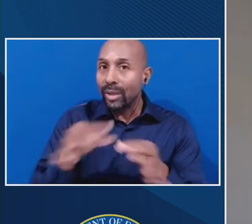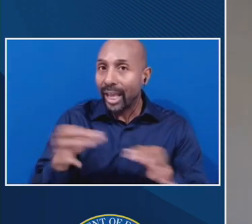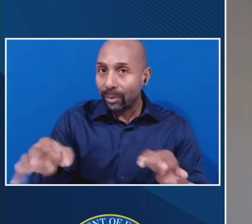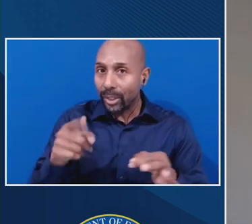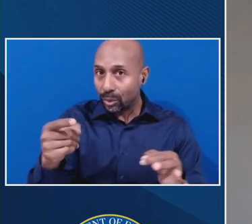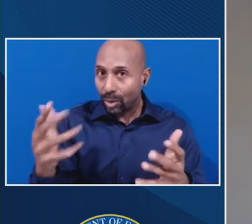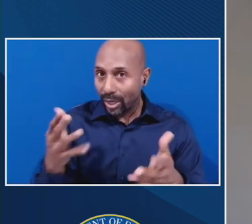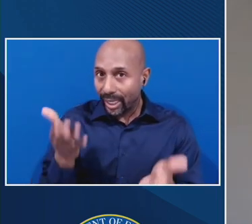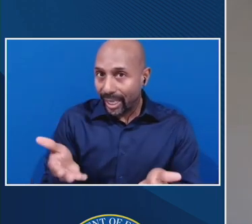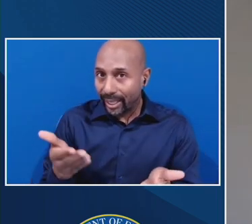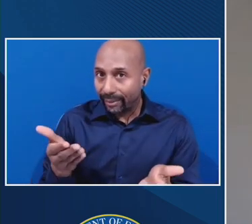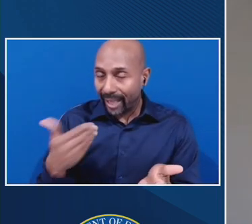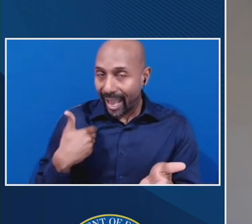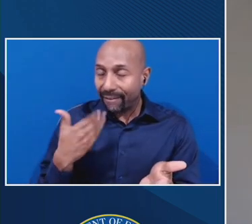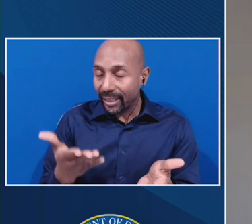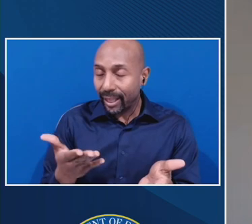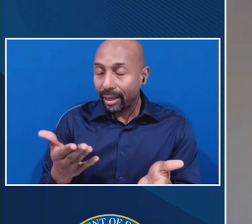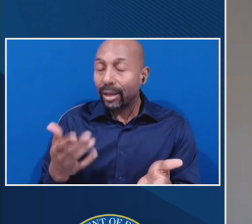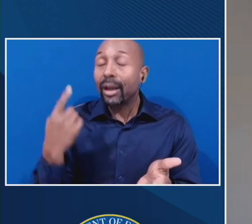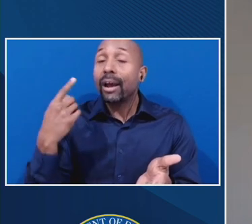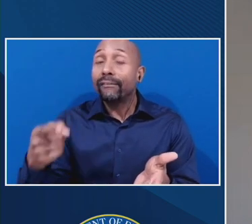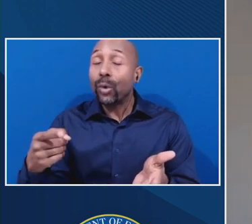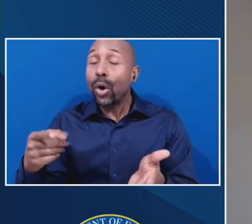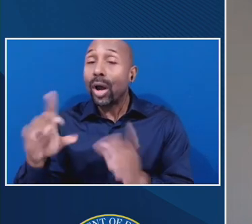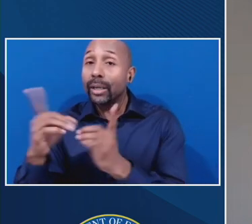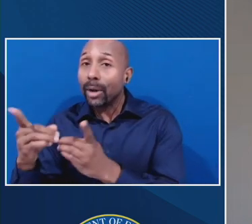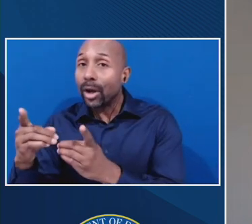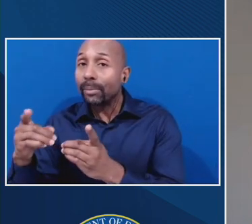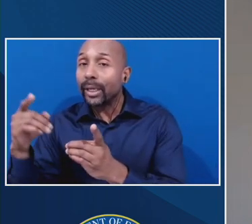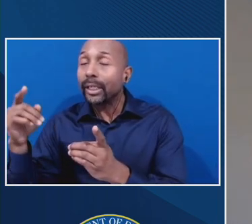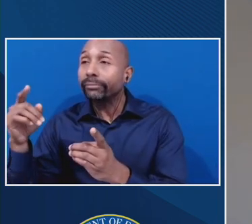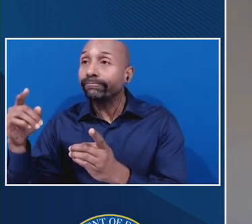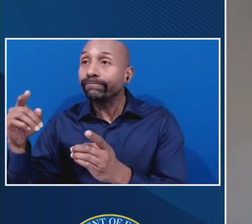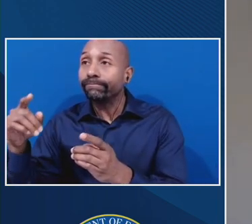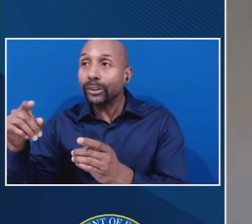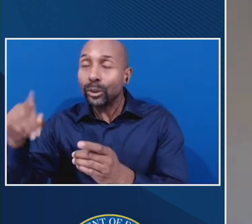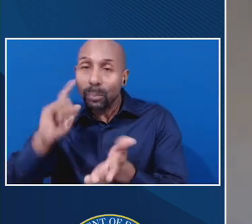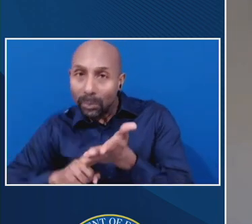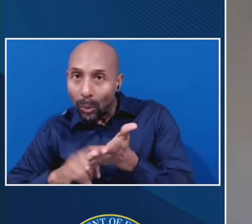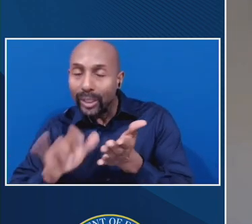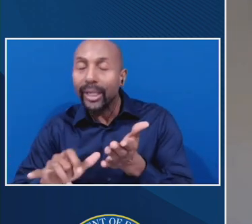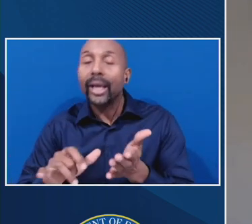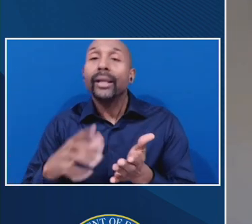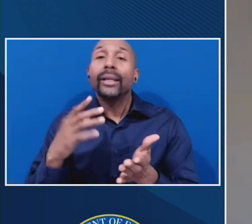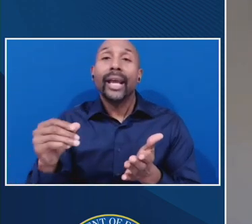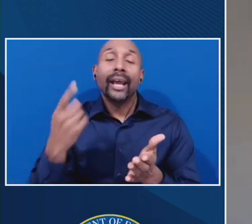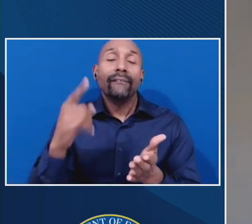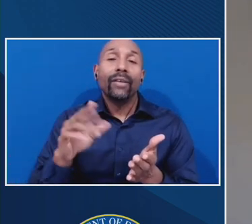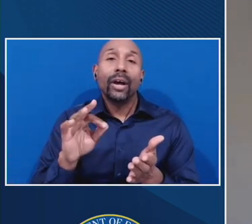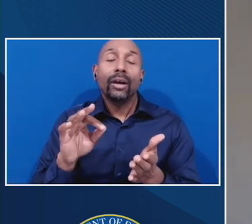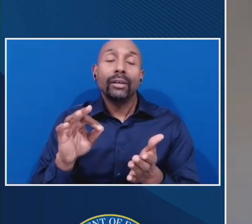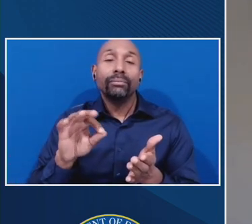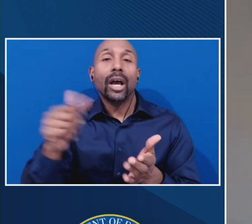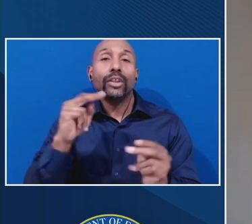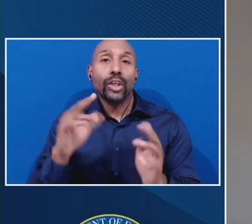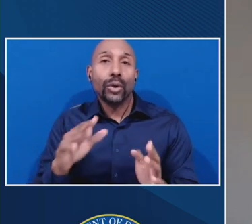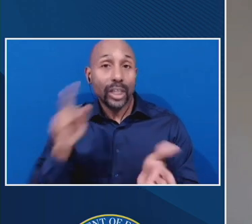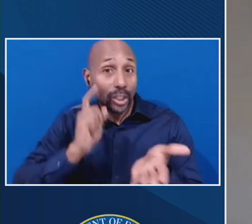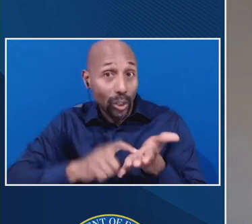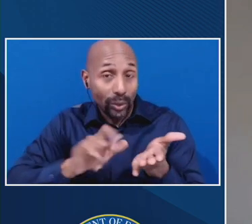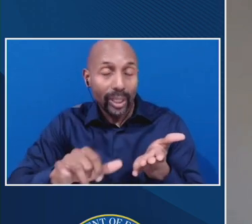um, and your fellow negotiators, but the conversations will be related to, um,